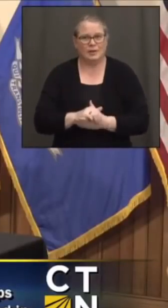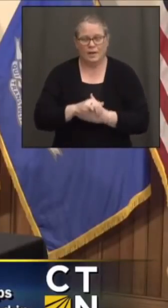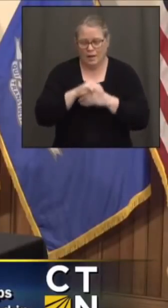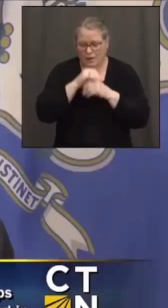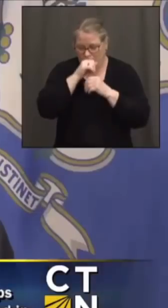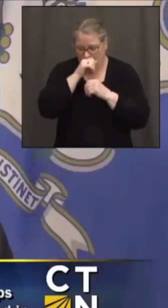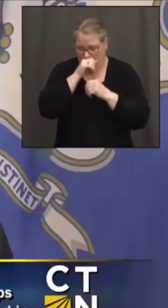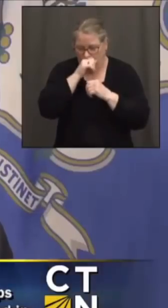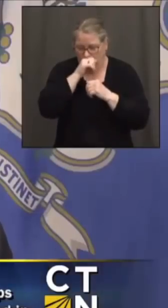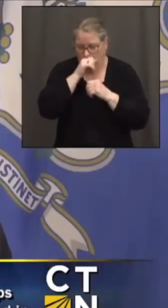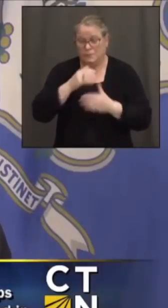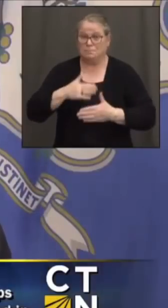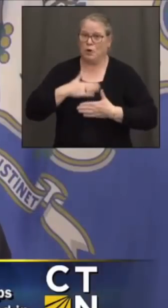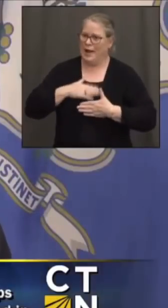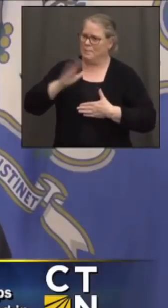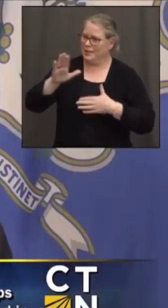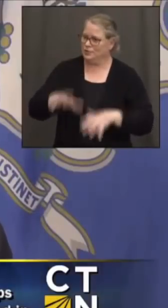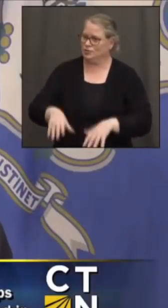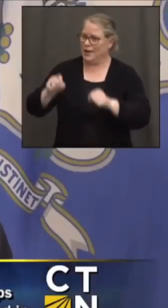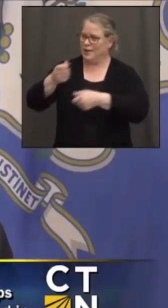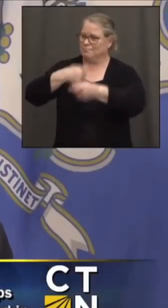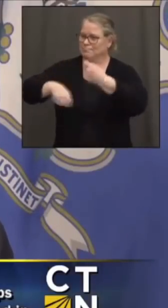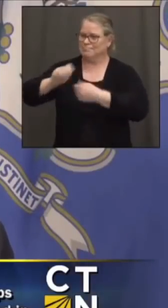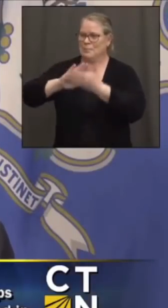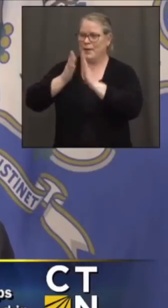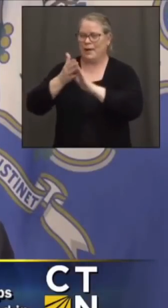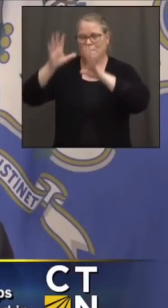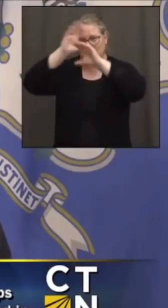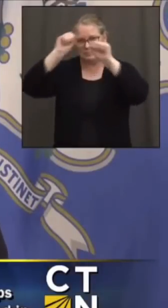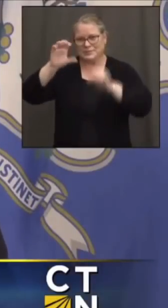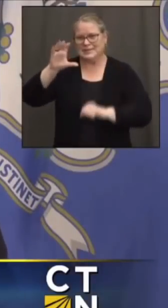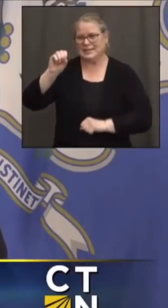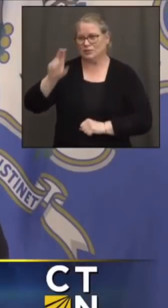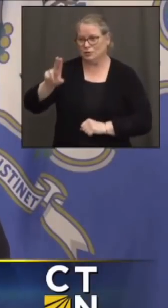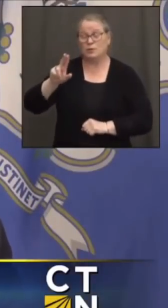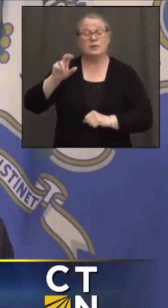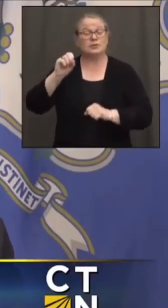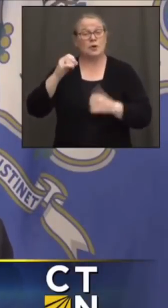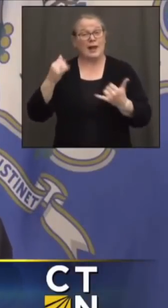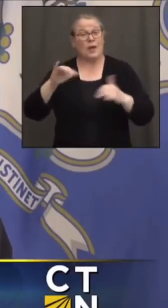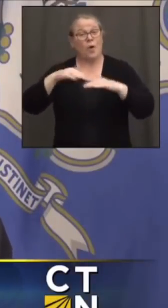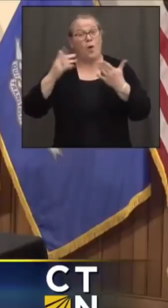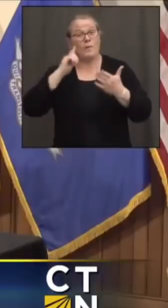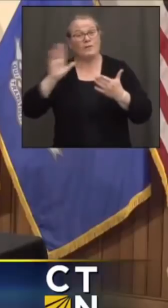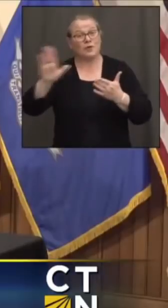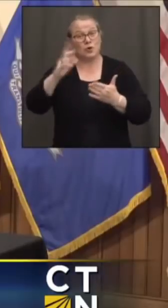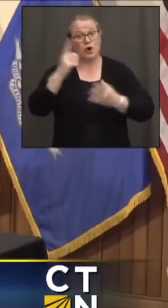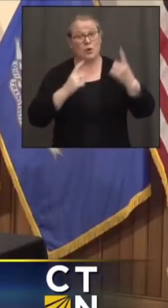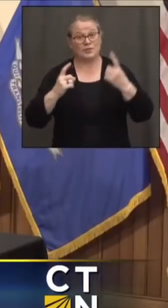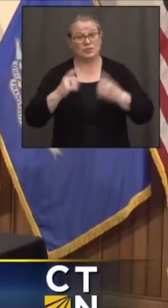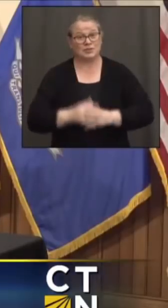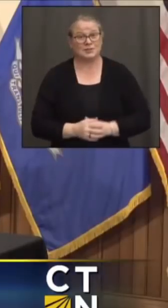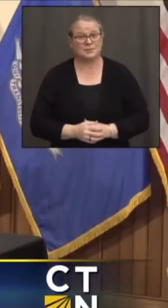So, Terrence and Charlene are there, as, of course, are Josh and Paul. Any questions? Channel 3 Eyewitness News.